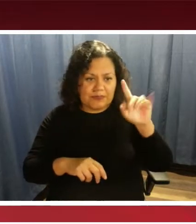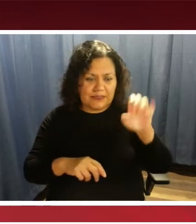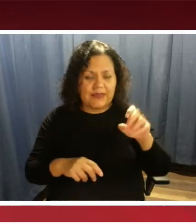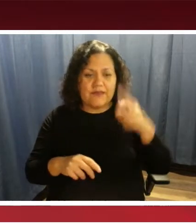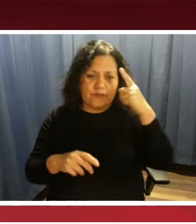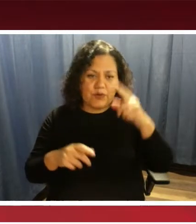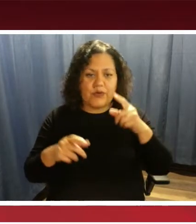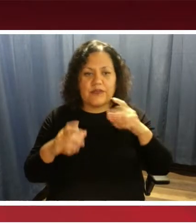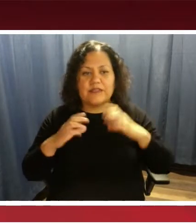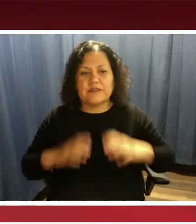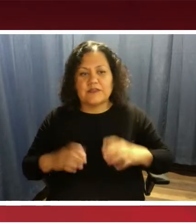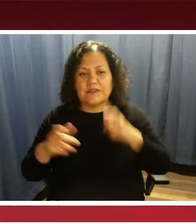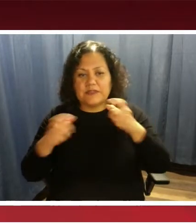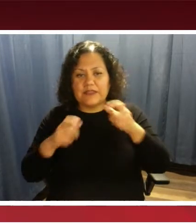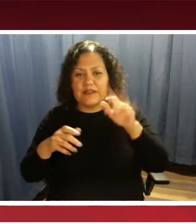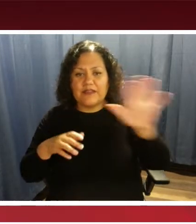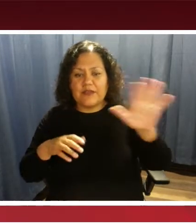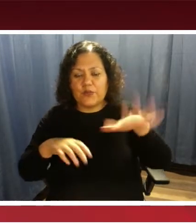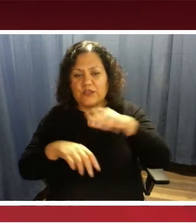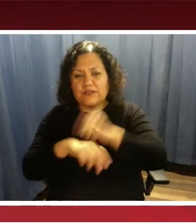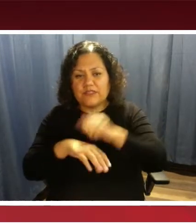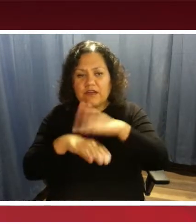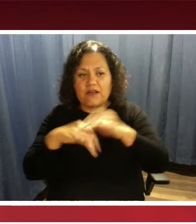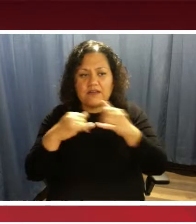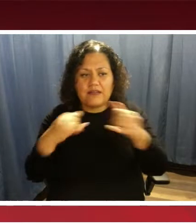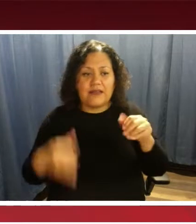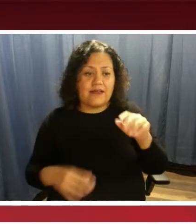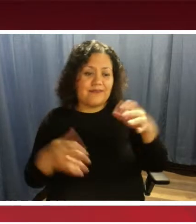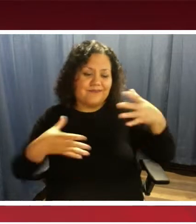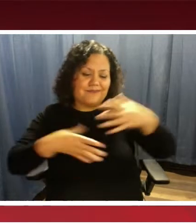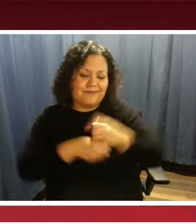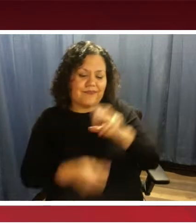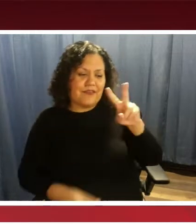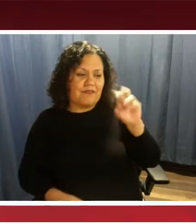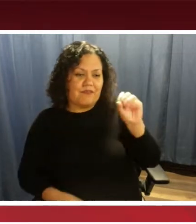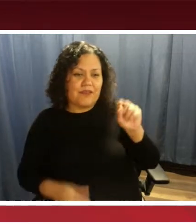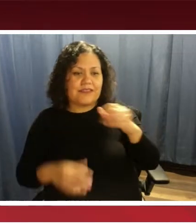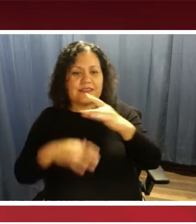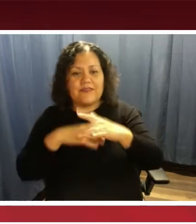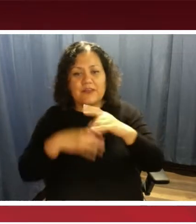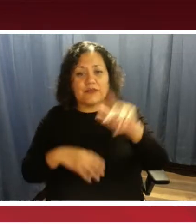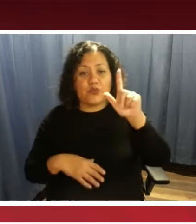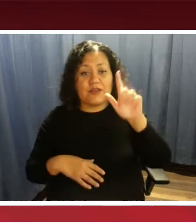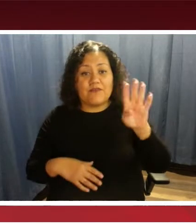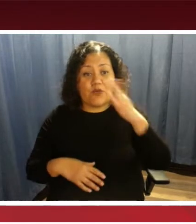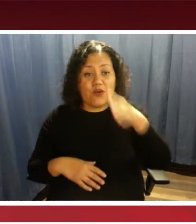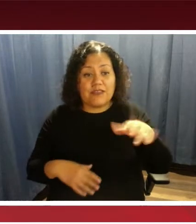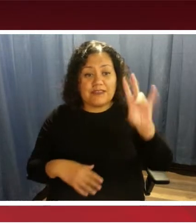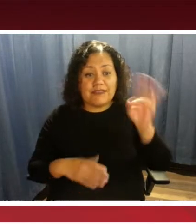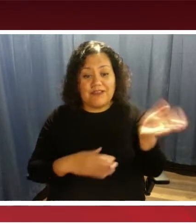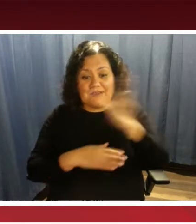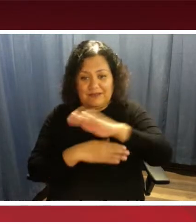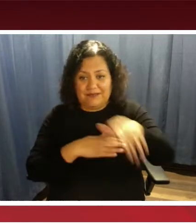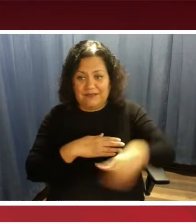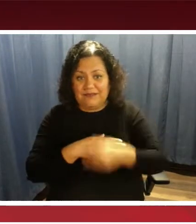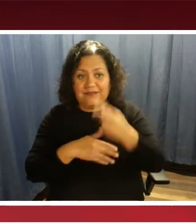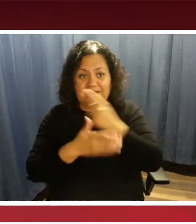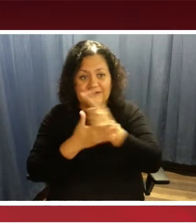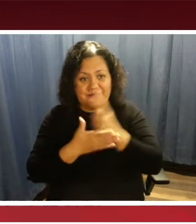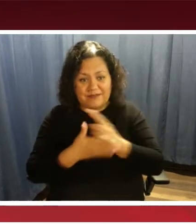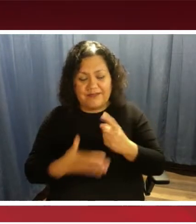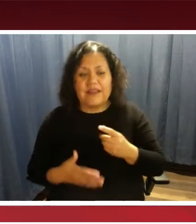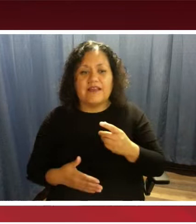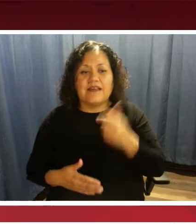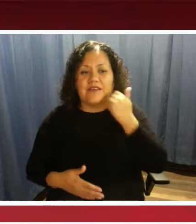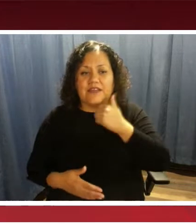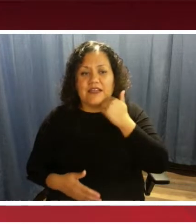reservations online. VOS is available 7 days a week, 24 hours a day. Reservations can be made